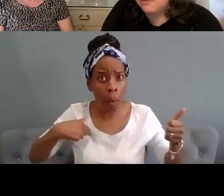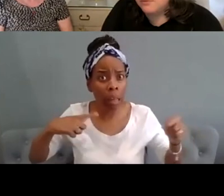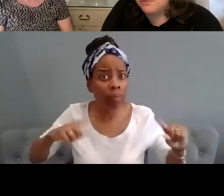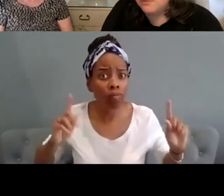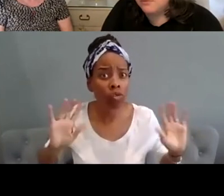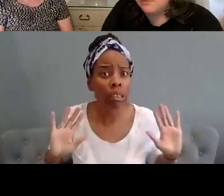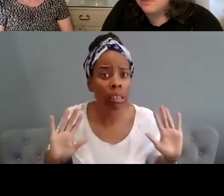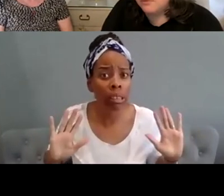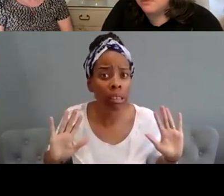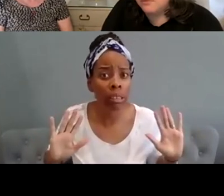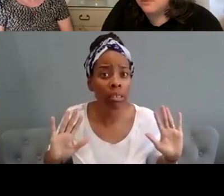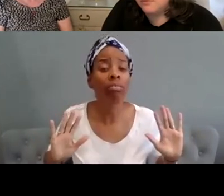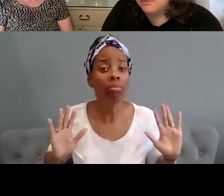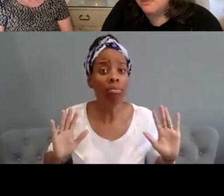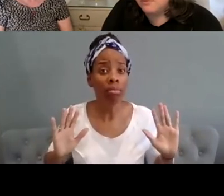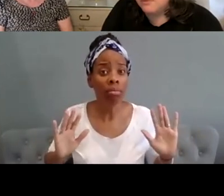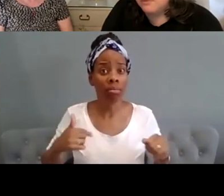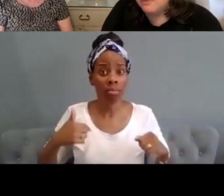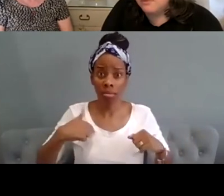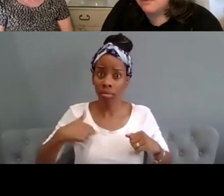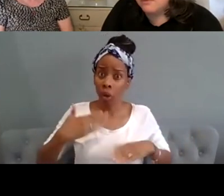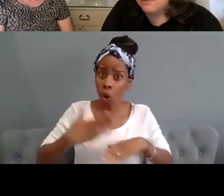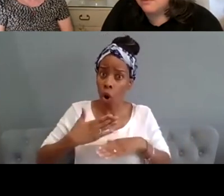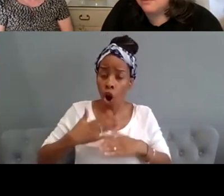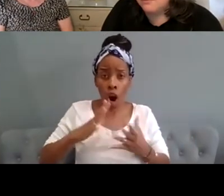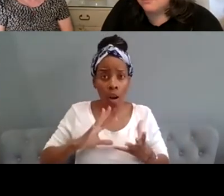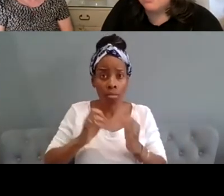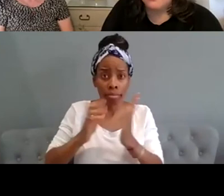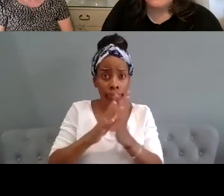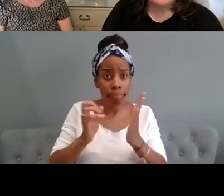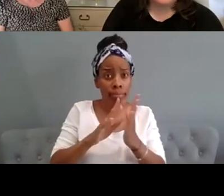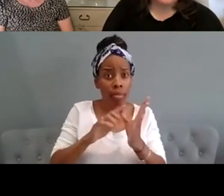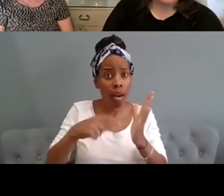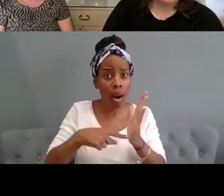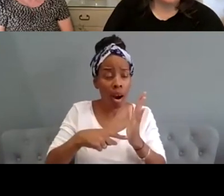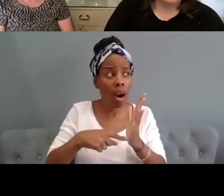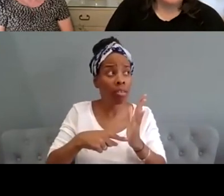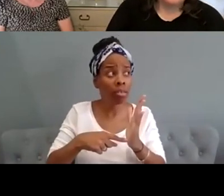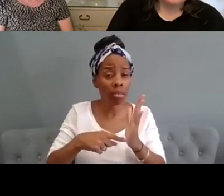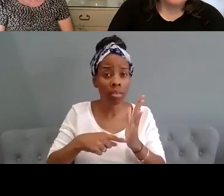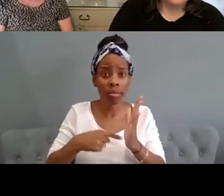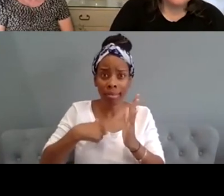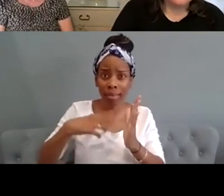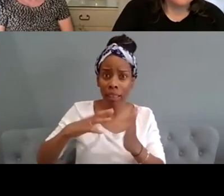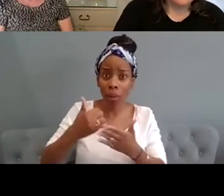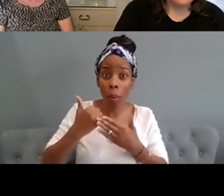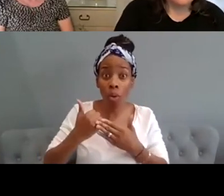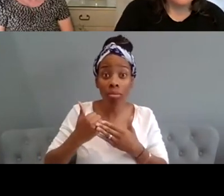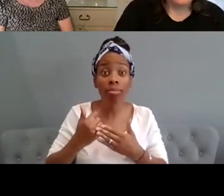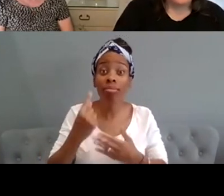is needed for a practice generally and actually the pandemic has shown that for a lot of a lot of artists